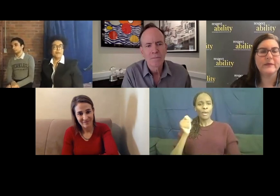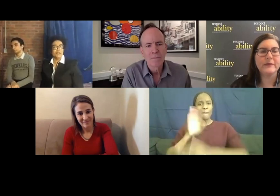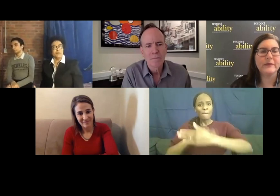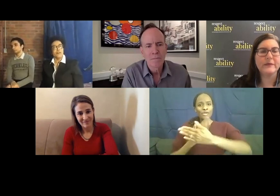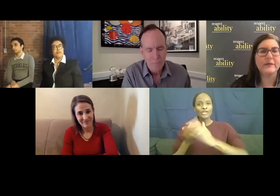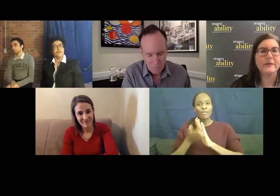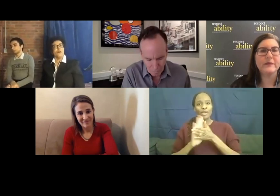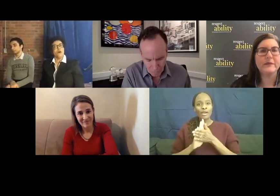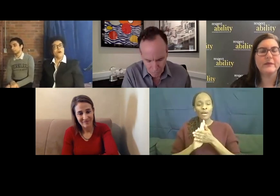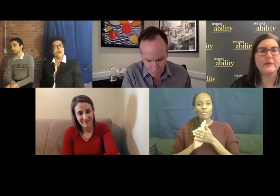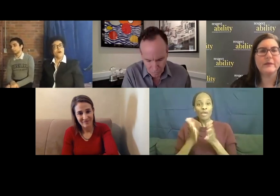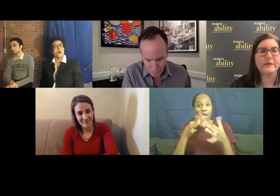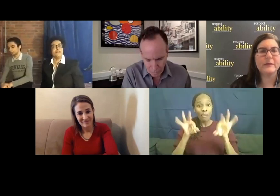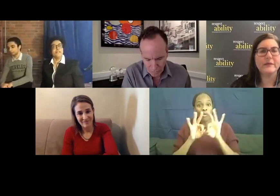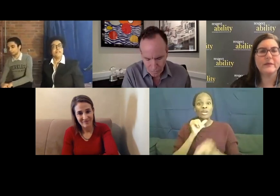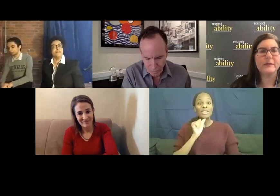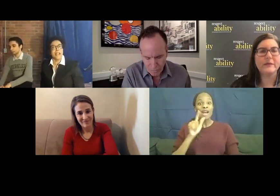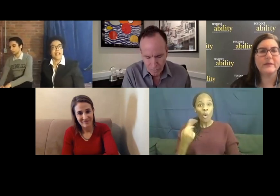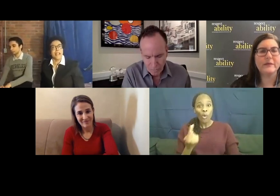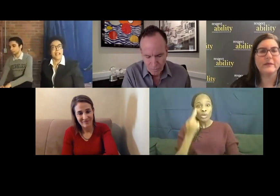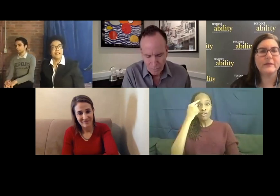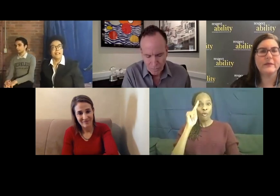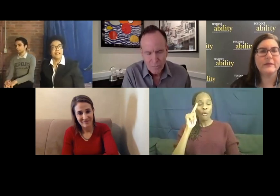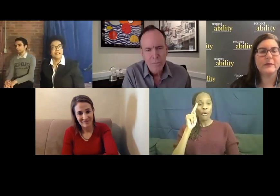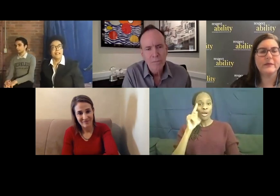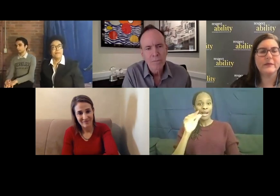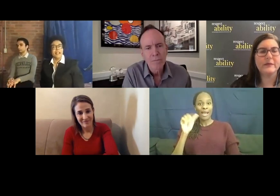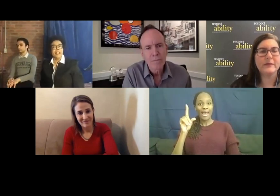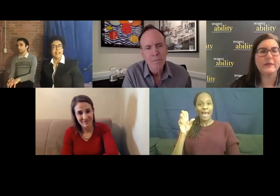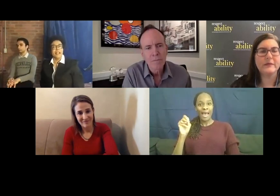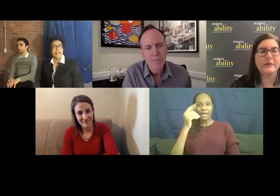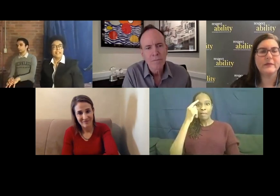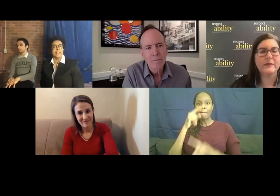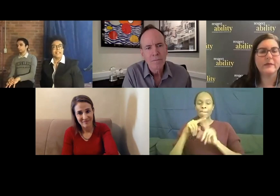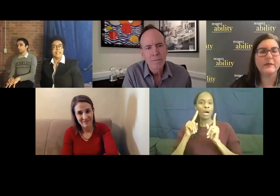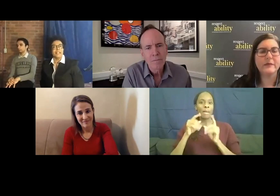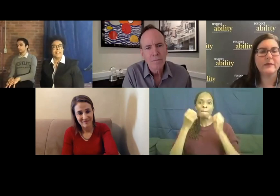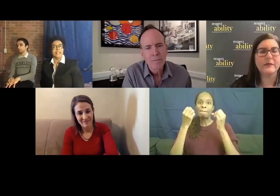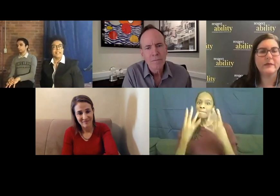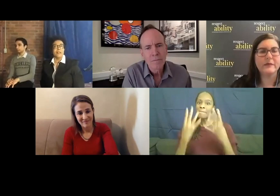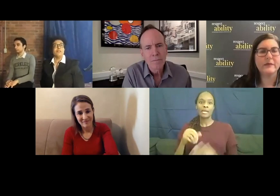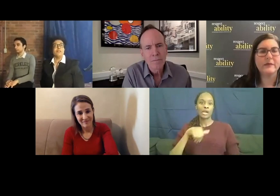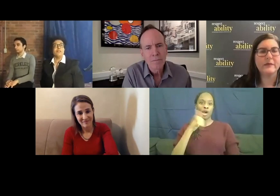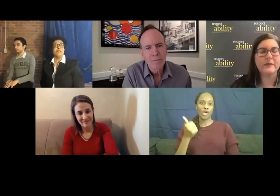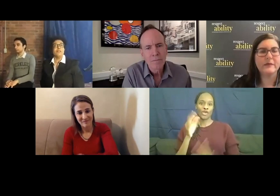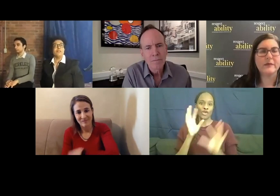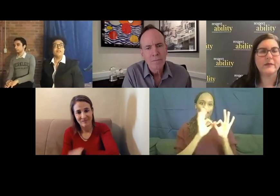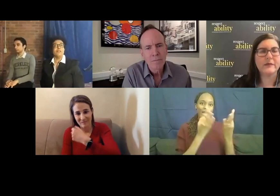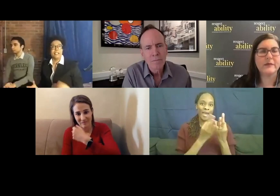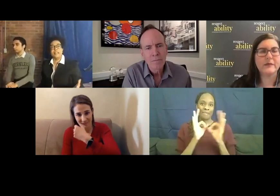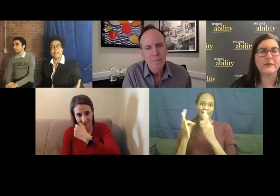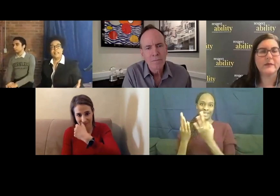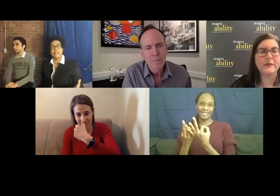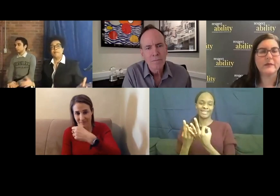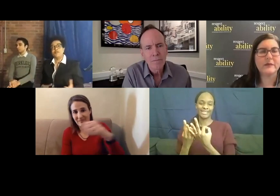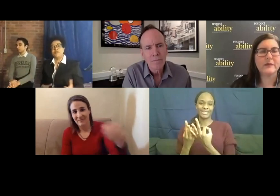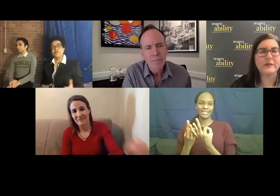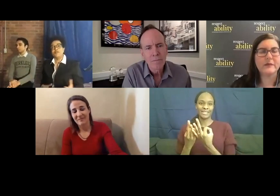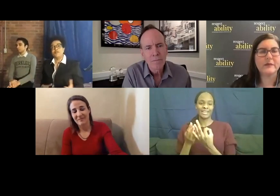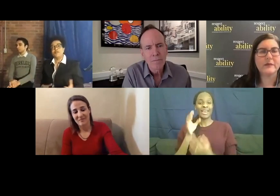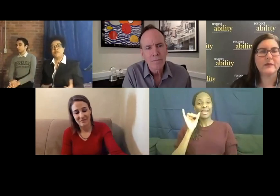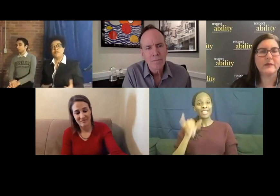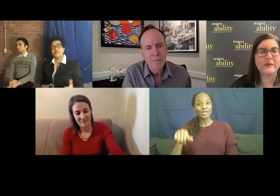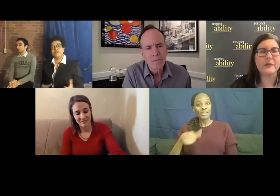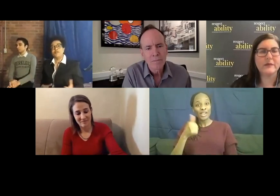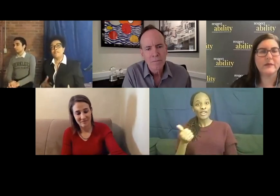for Adam, it's been important for all of these other families. And, um, it was another good way to